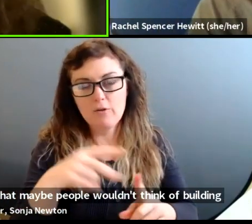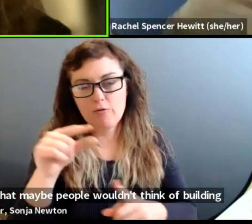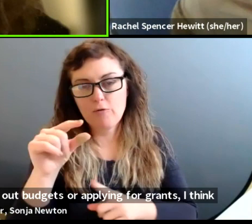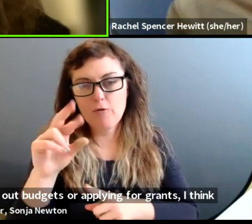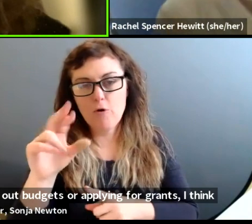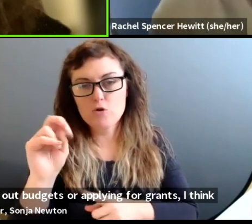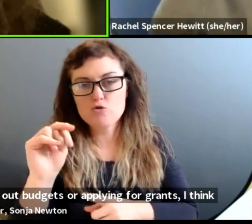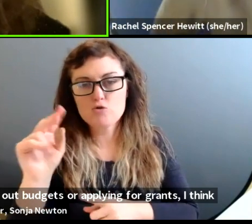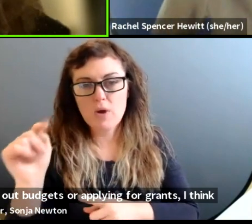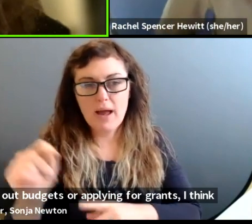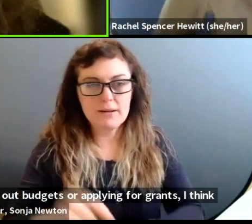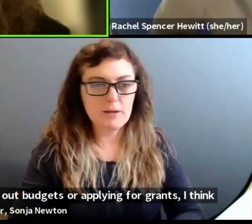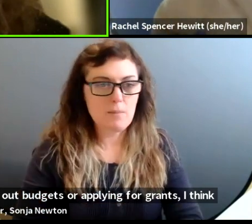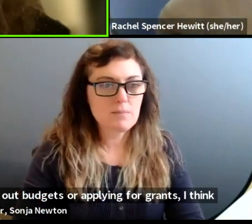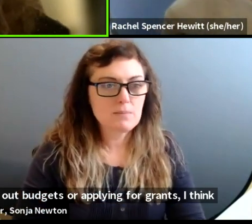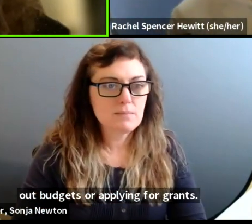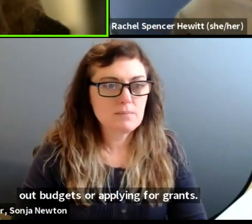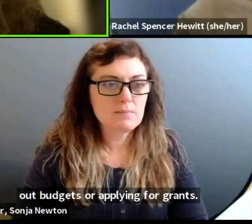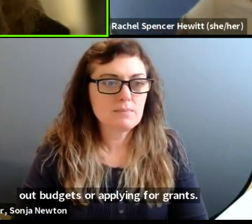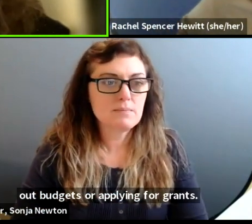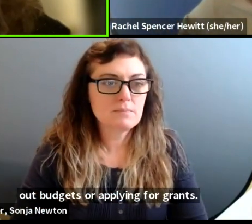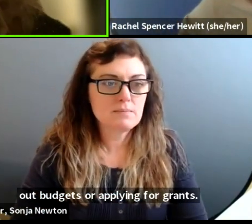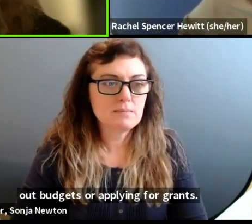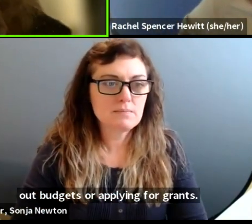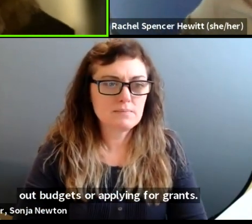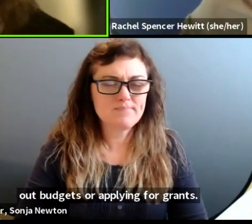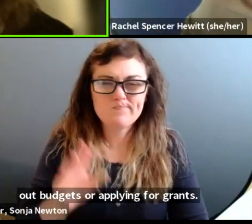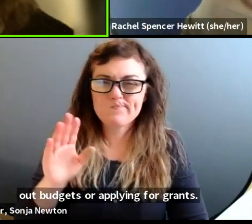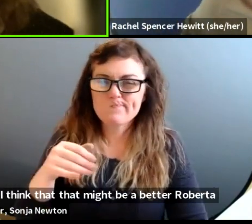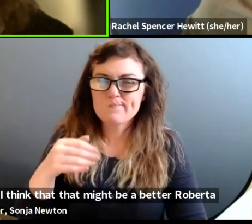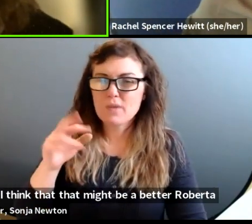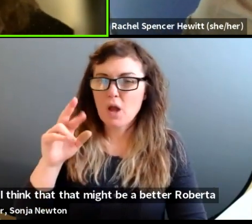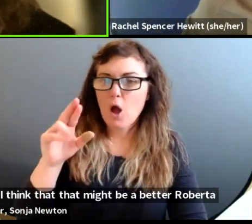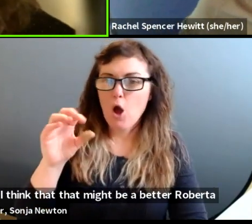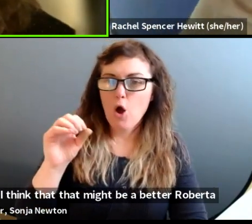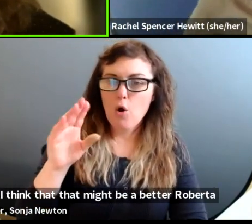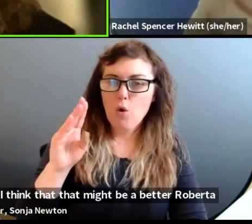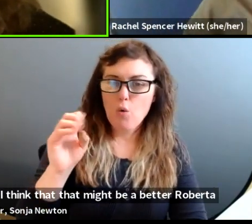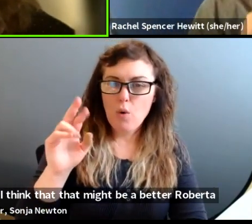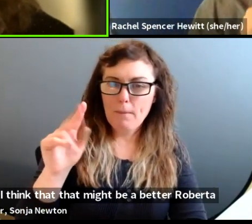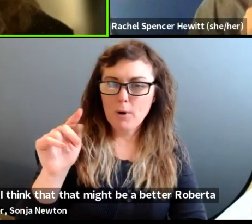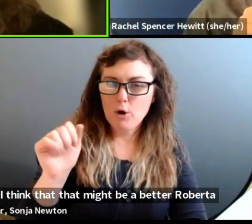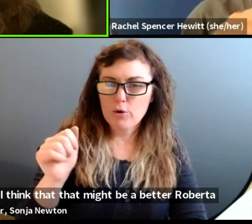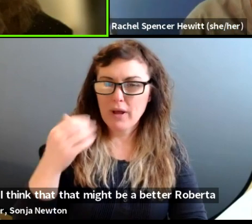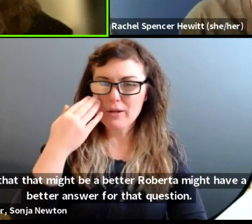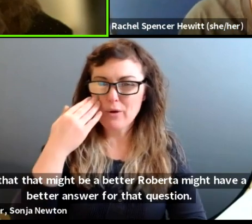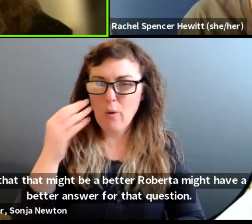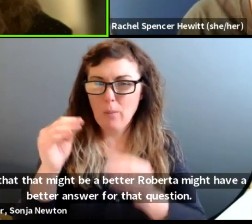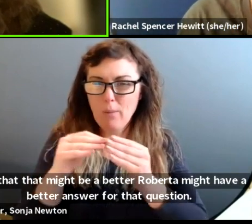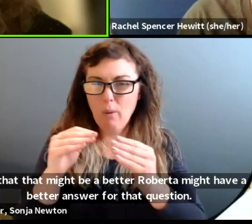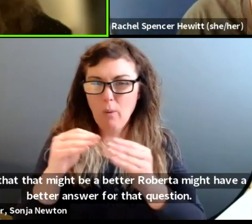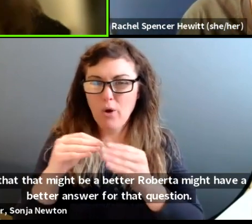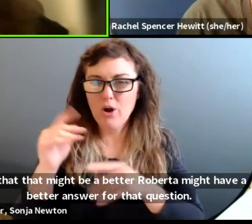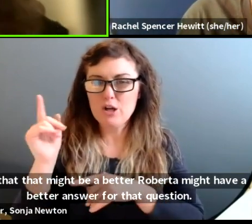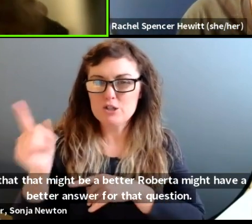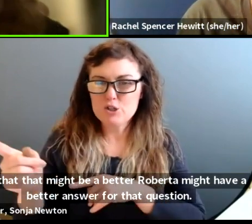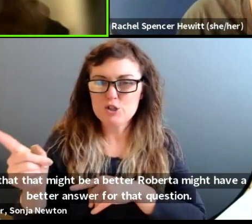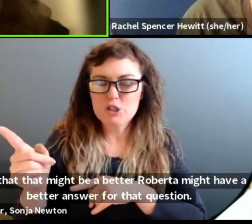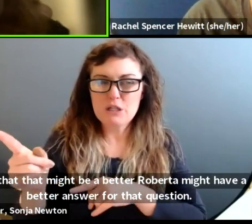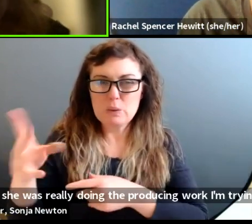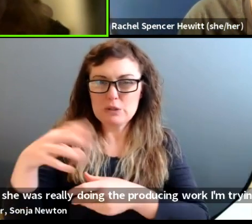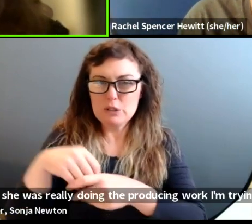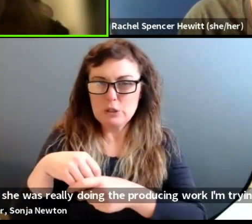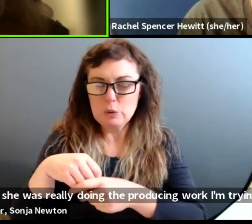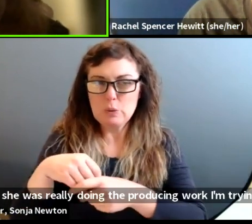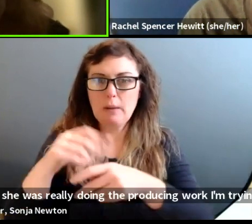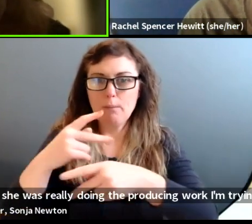I think that's a, that might be a better, Roberta might have a better answer for that question. Um, because she was really doing the producing work. I'm trying